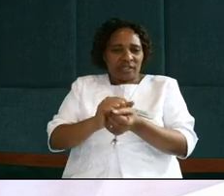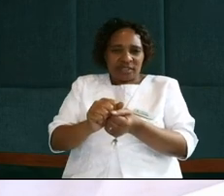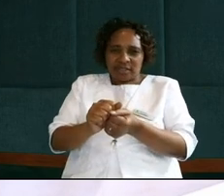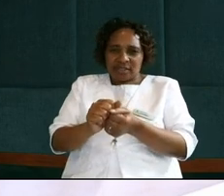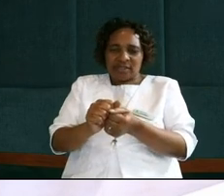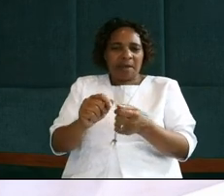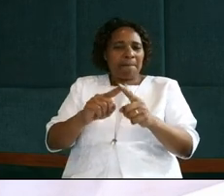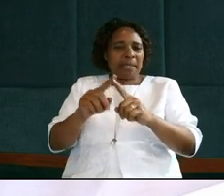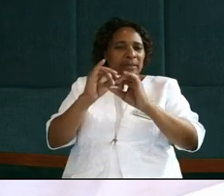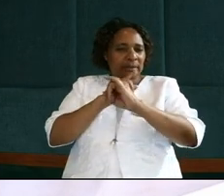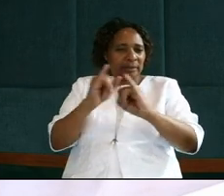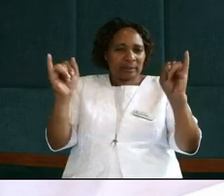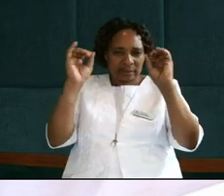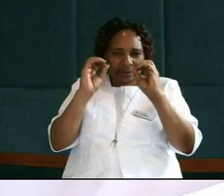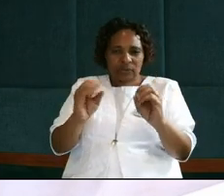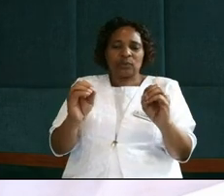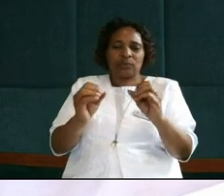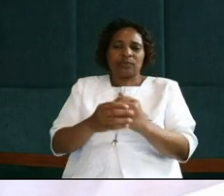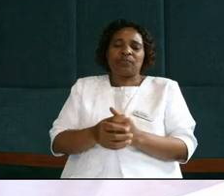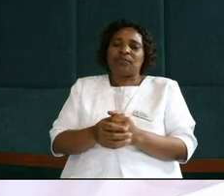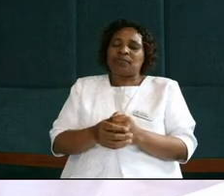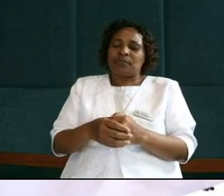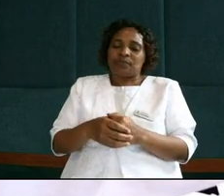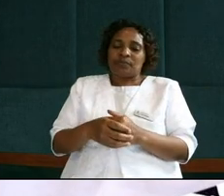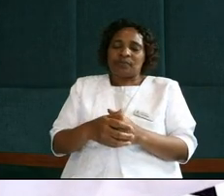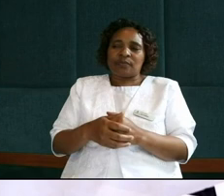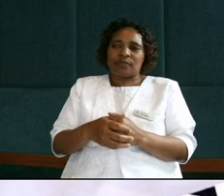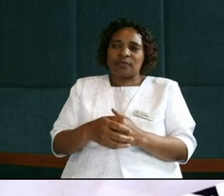Washed, bad, and clear.